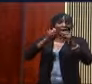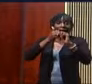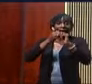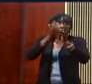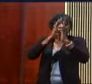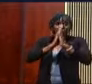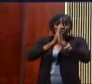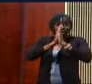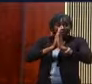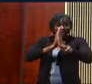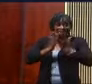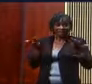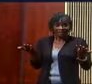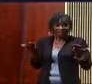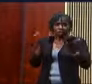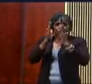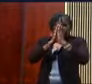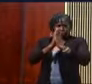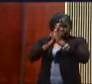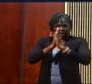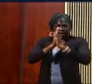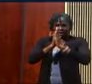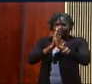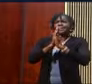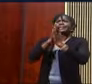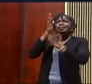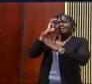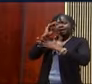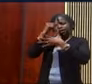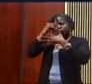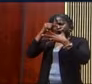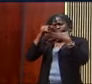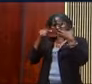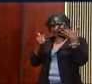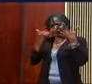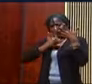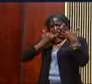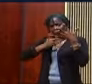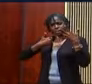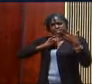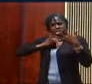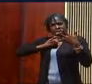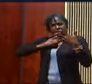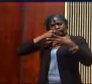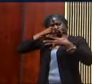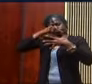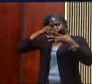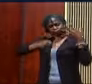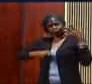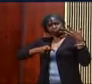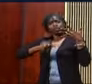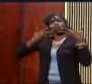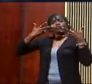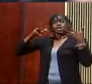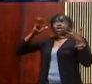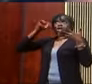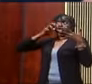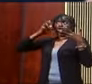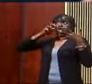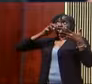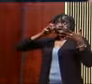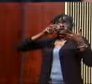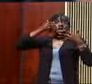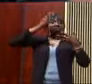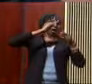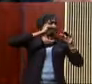prayer allows you to face you so God can begin to fix you in order to free you.